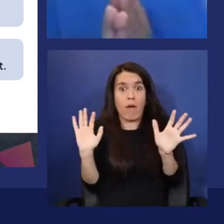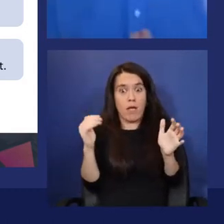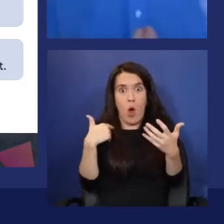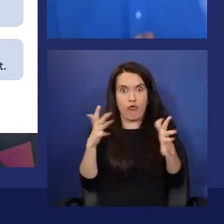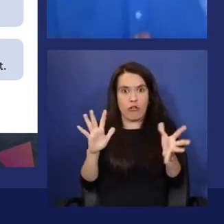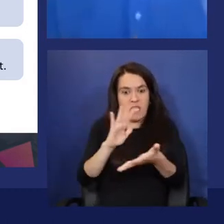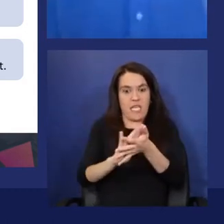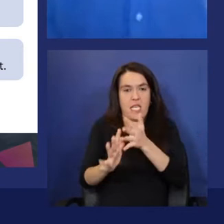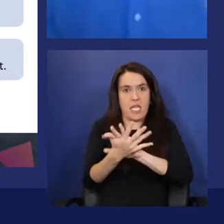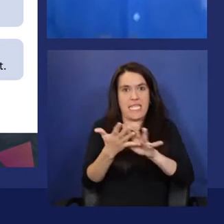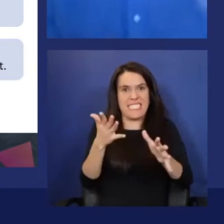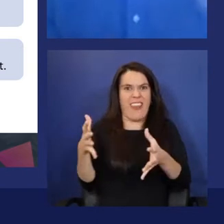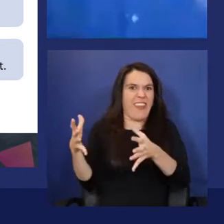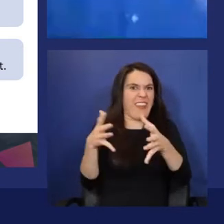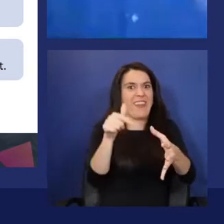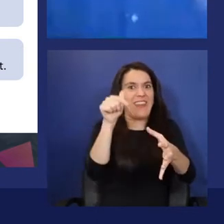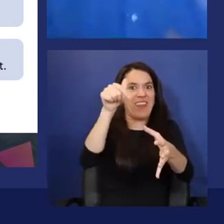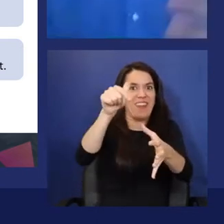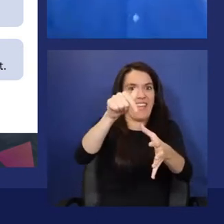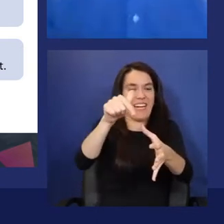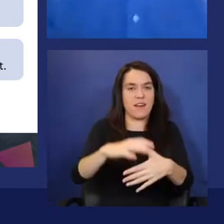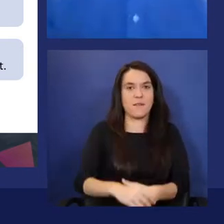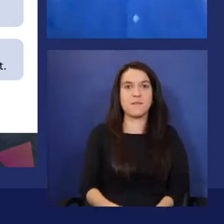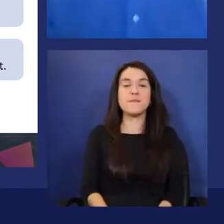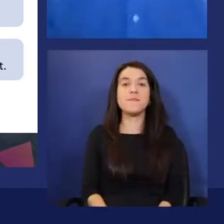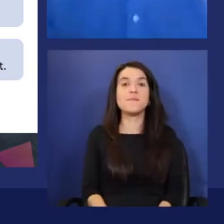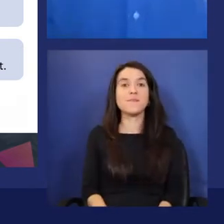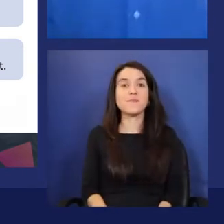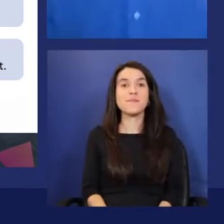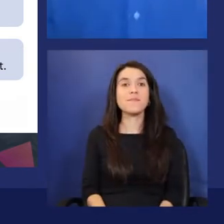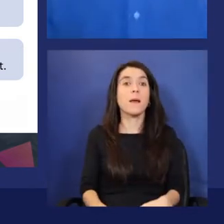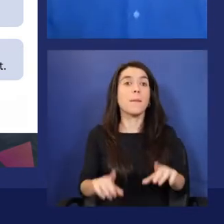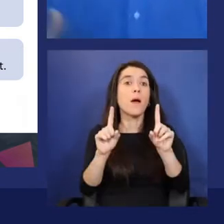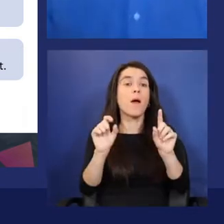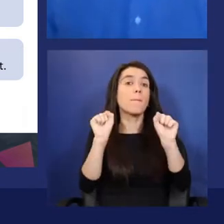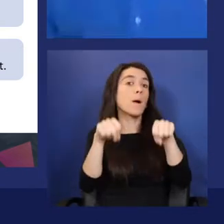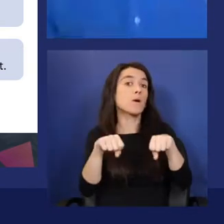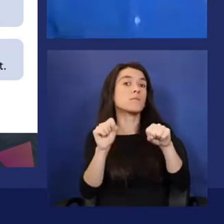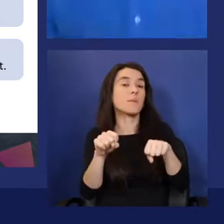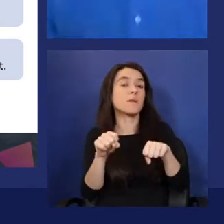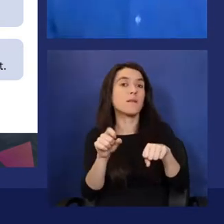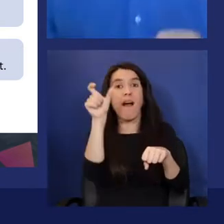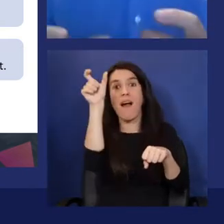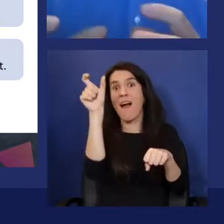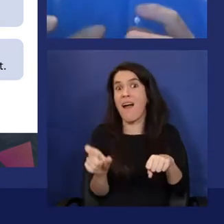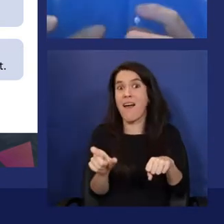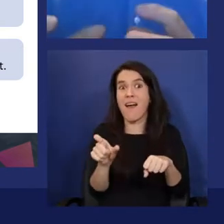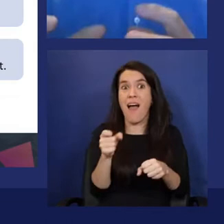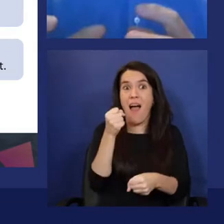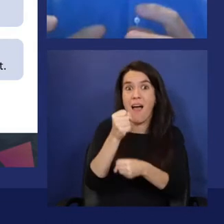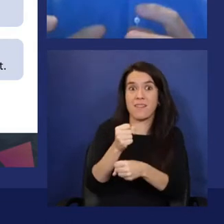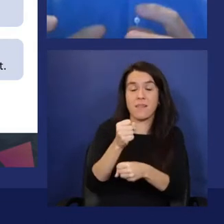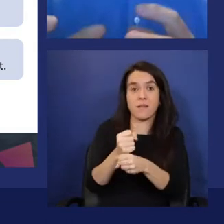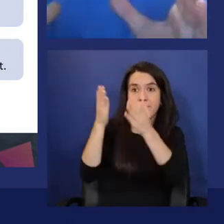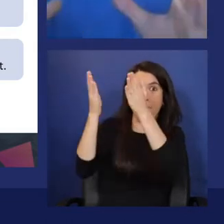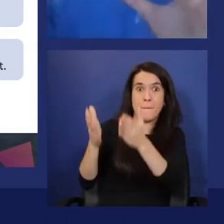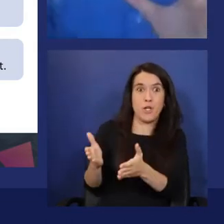But still, you have the possibility with custom vision to customize the